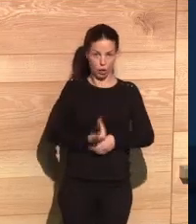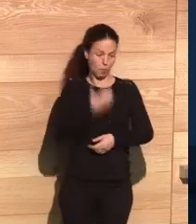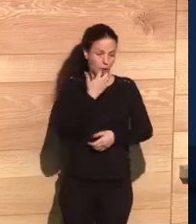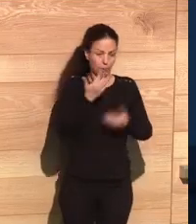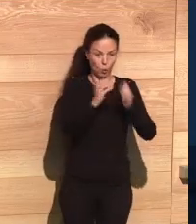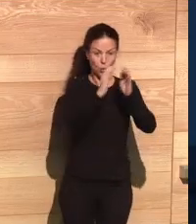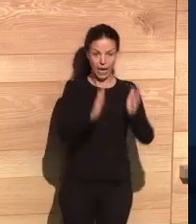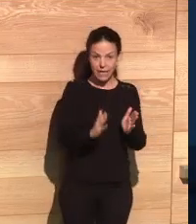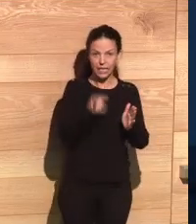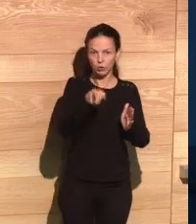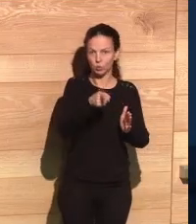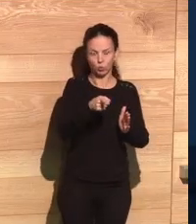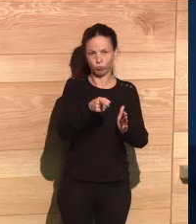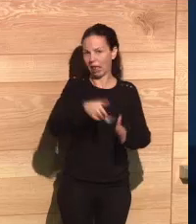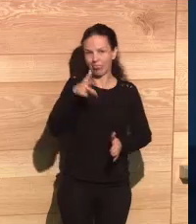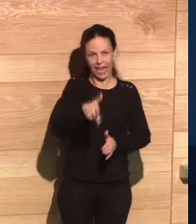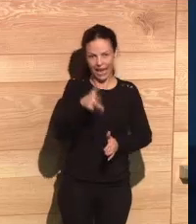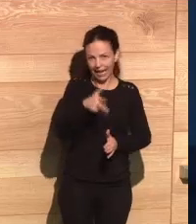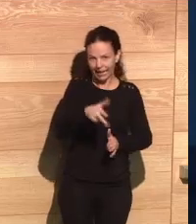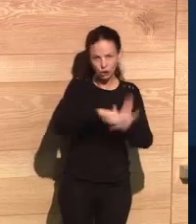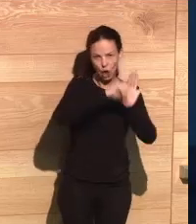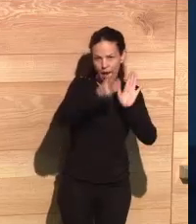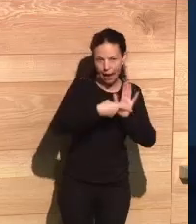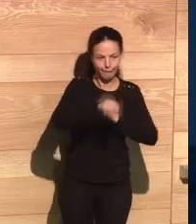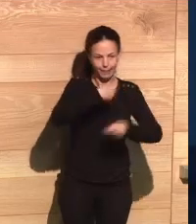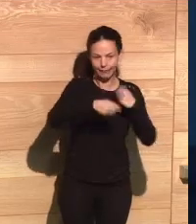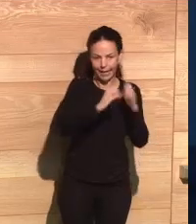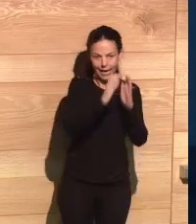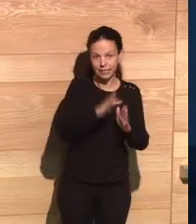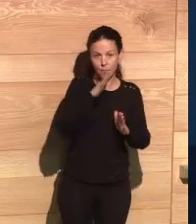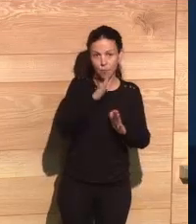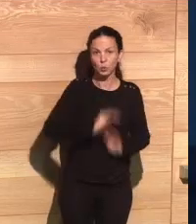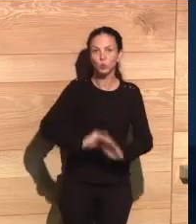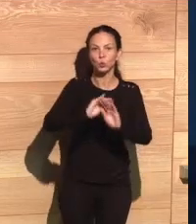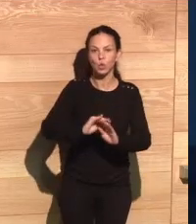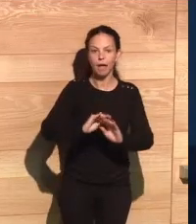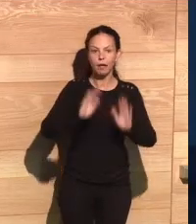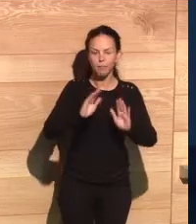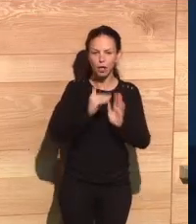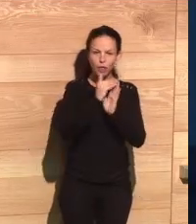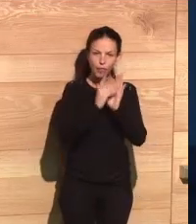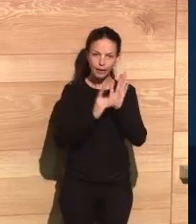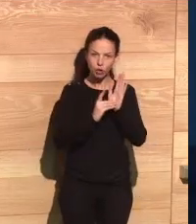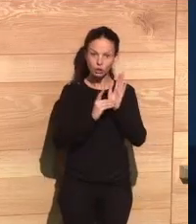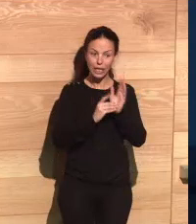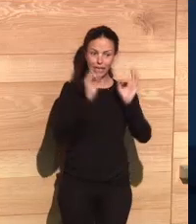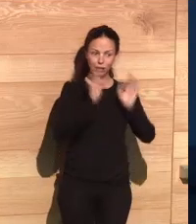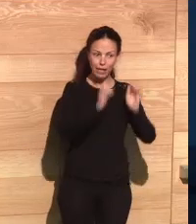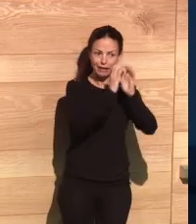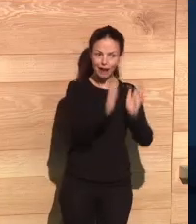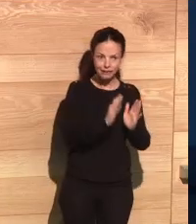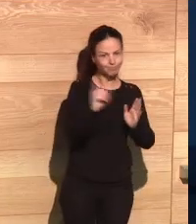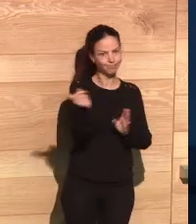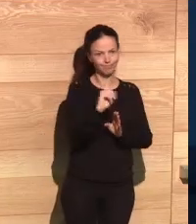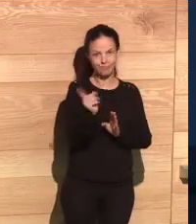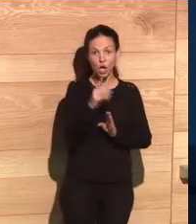when you are the owner of a house, you have a full legal legal right to sell that